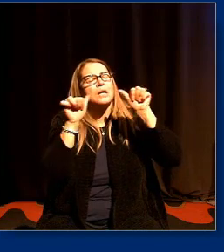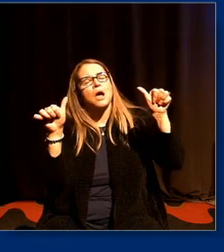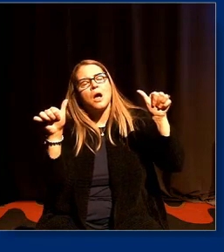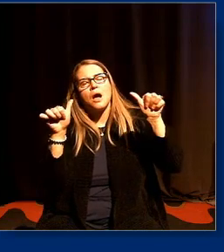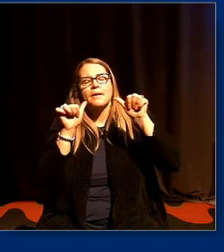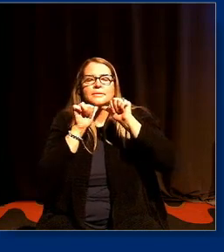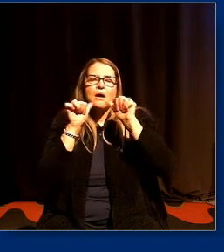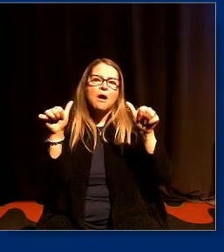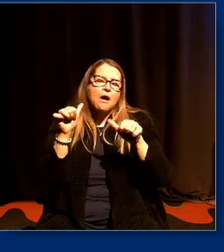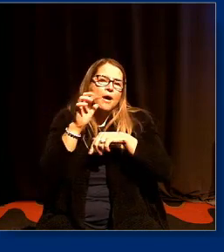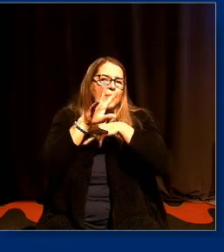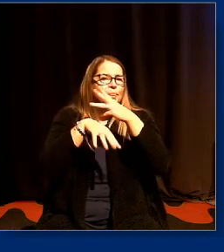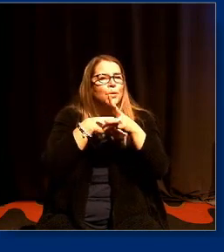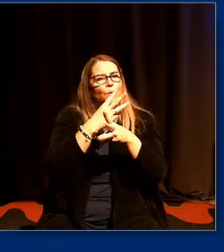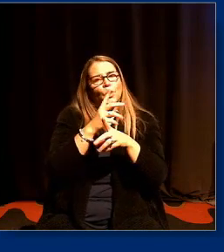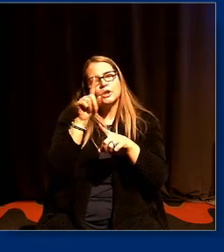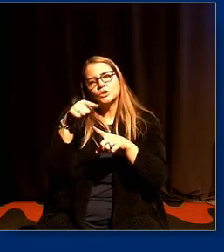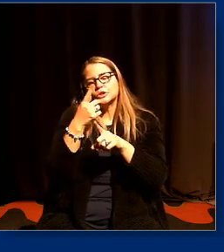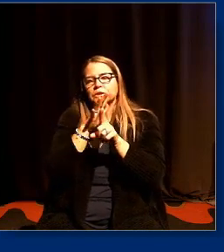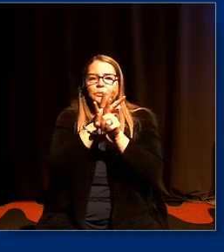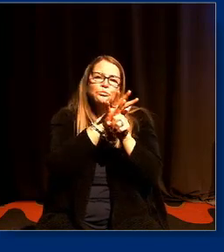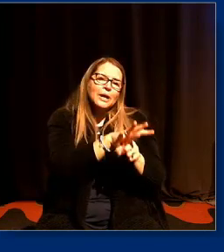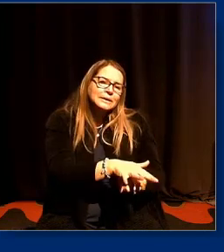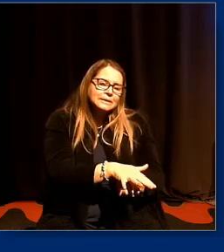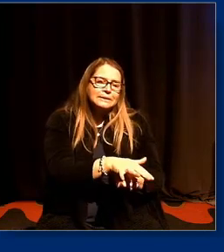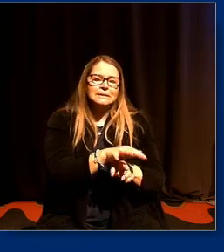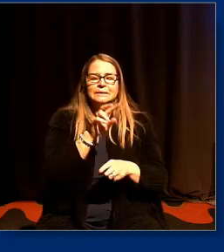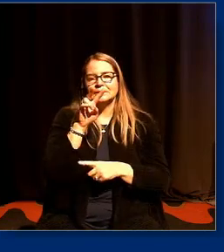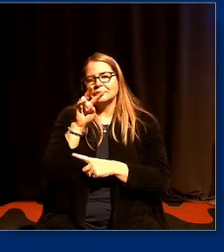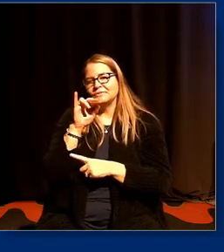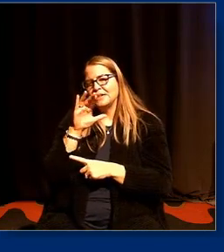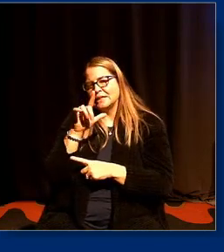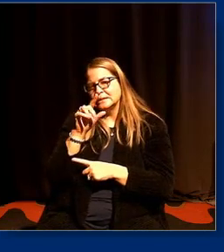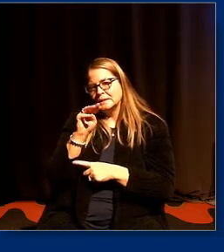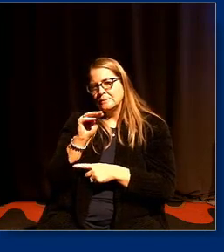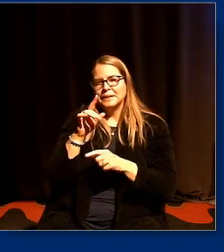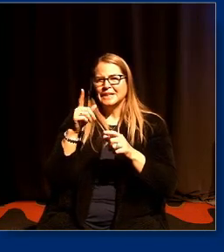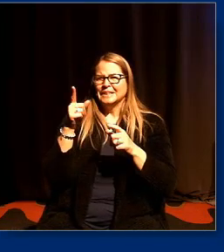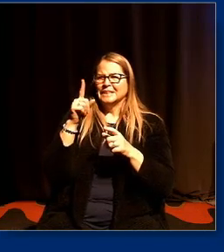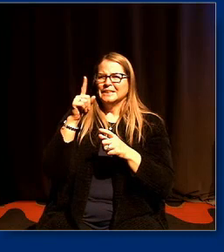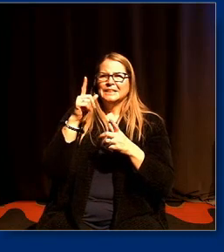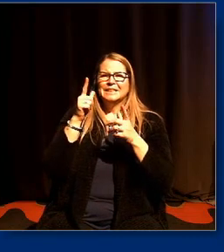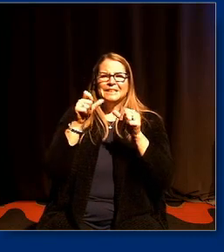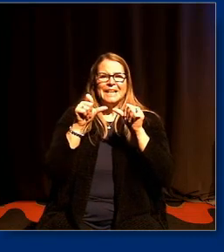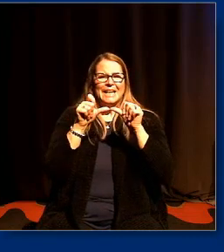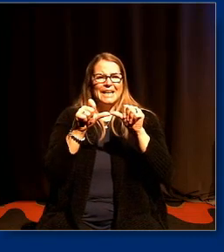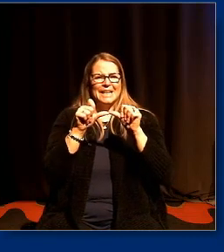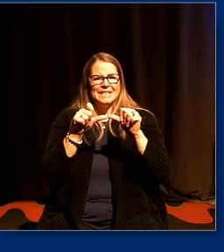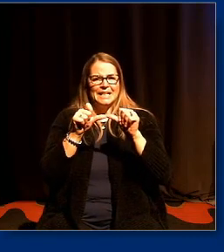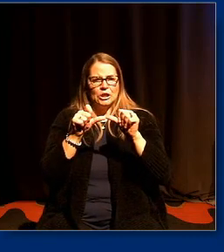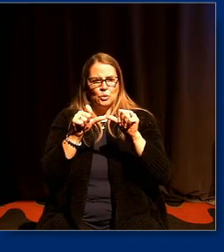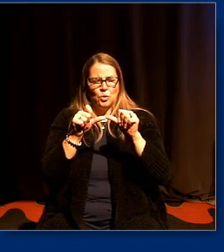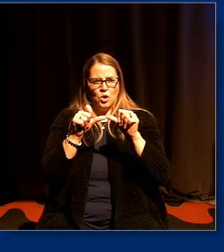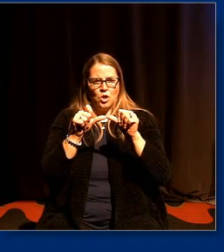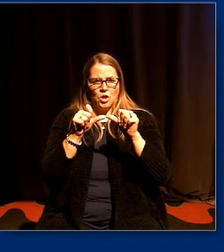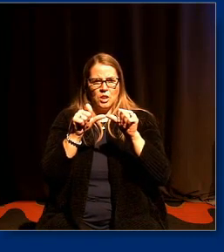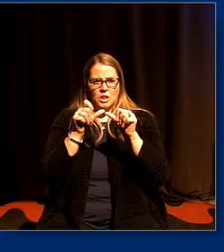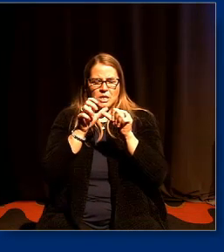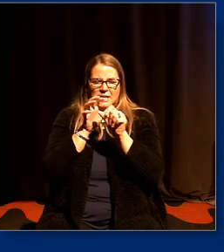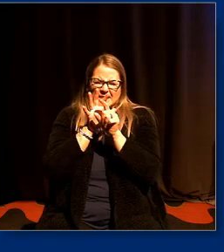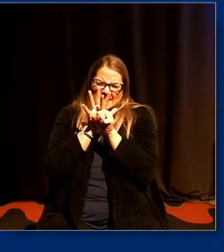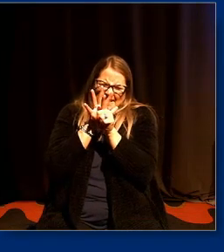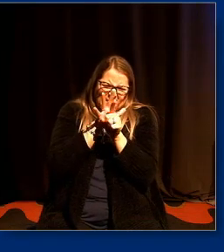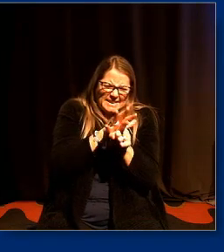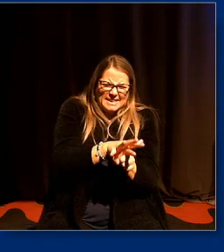say that the world's just oppressors and victims this this continual terror of of